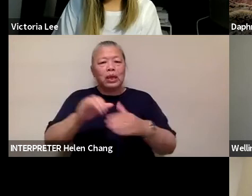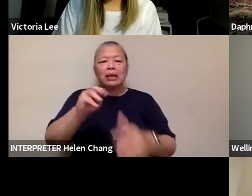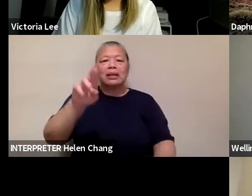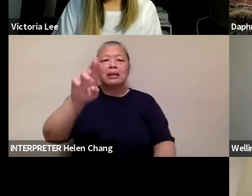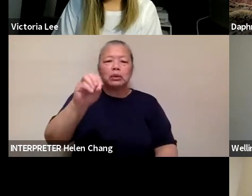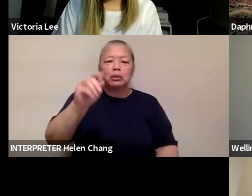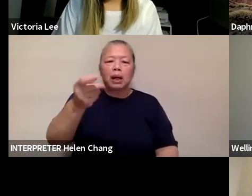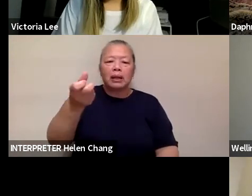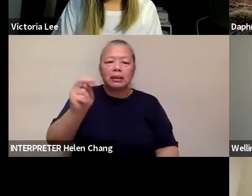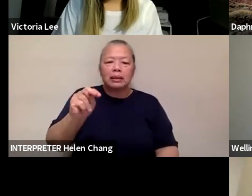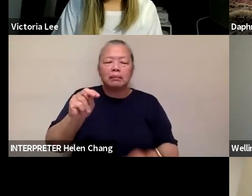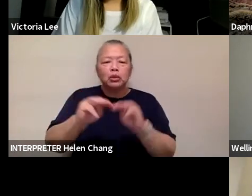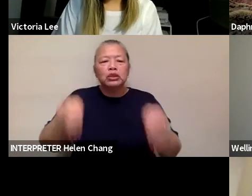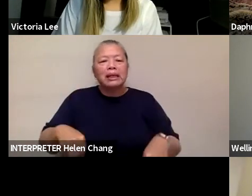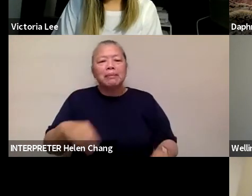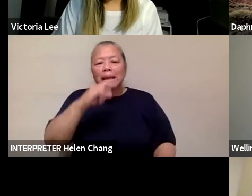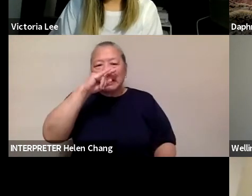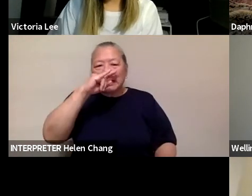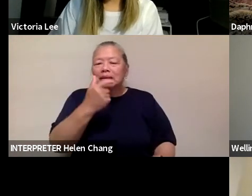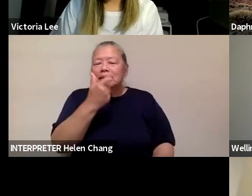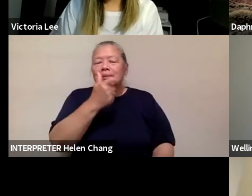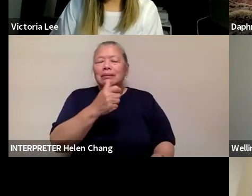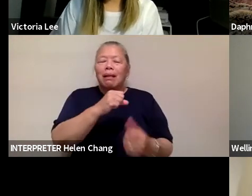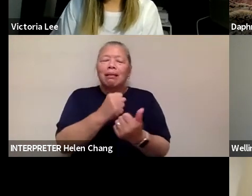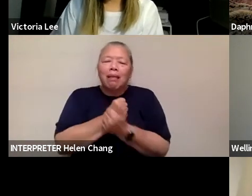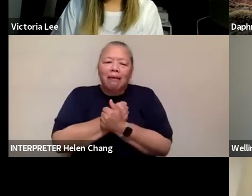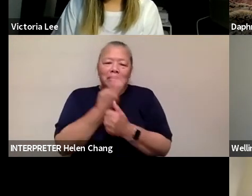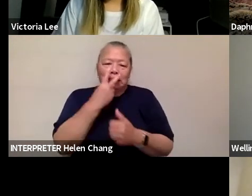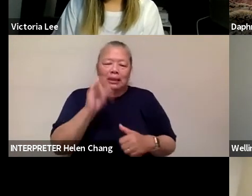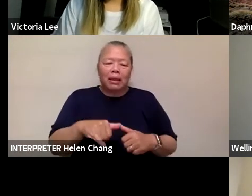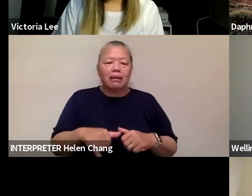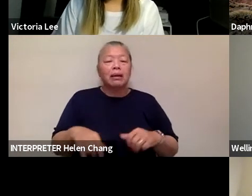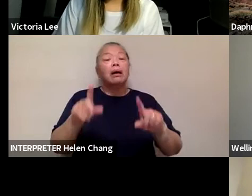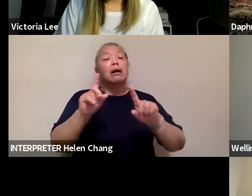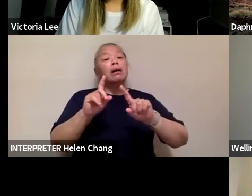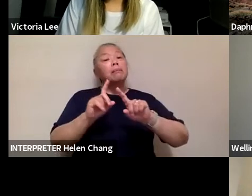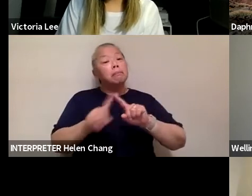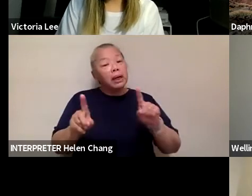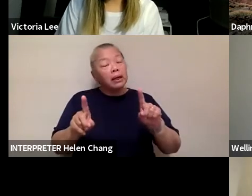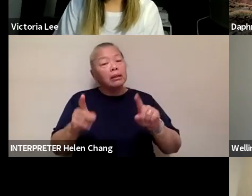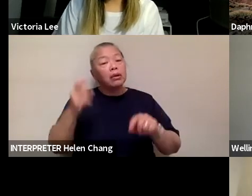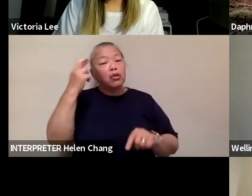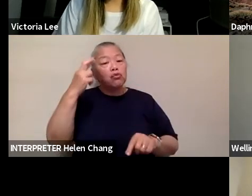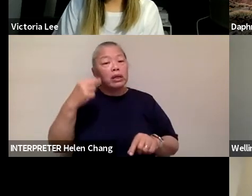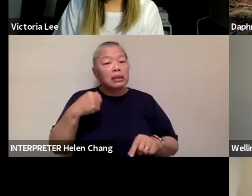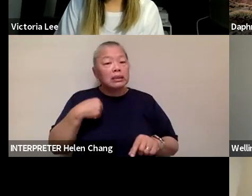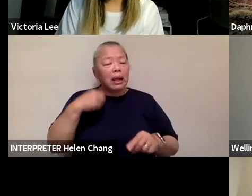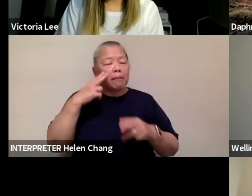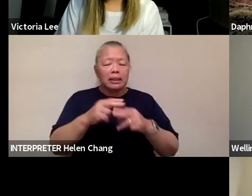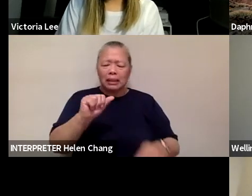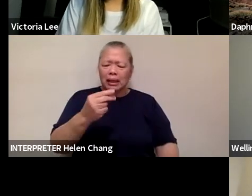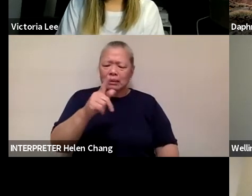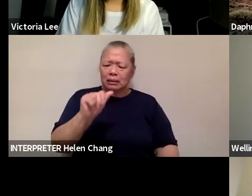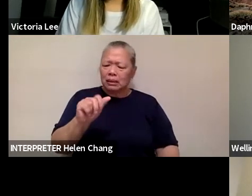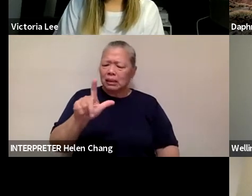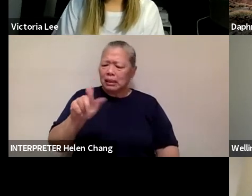the workshop. The kids love it, right? And so I, I, but the fundamental, the reason I mentioned Angela Lee Duckworth is that